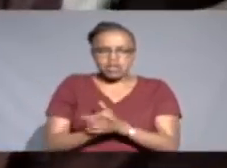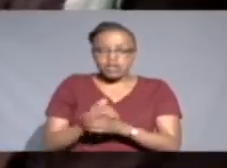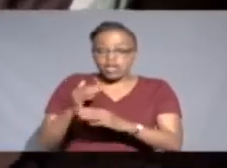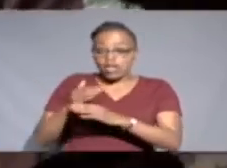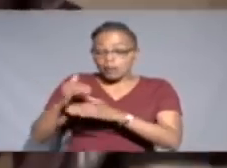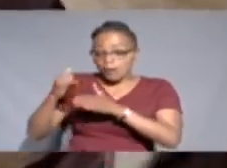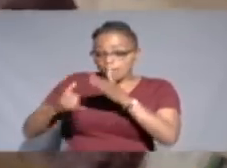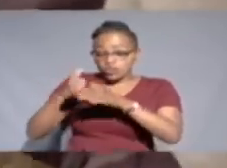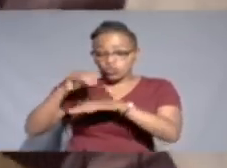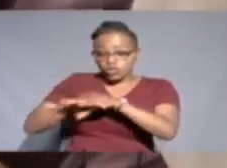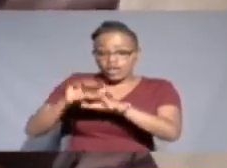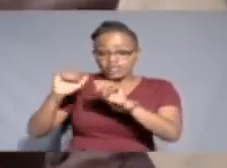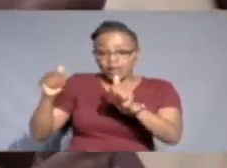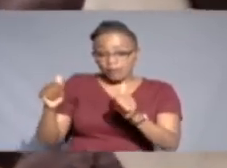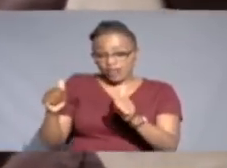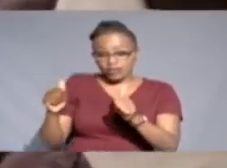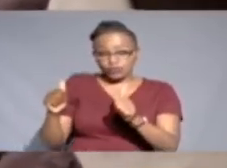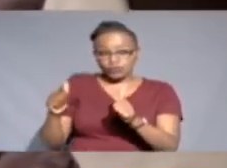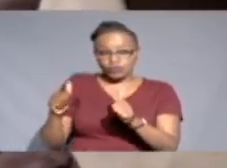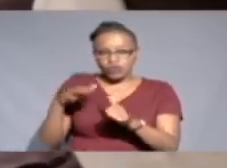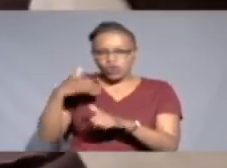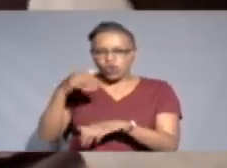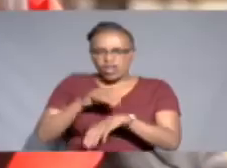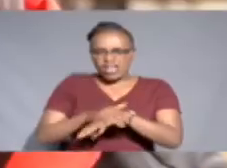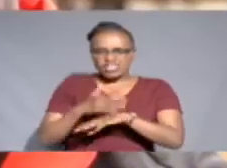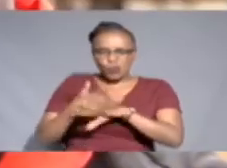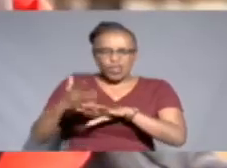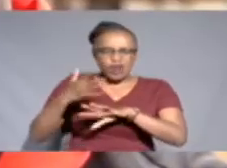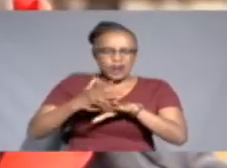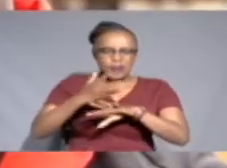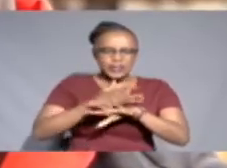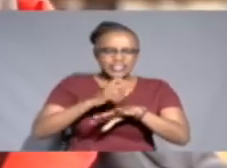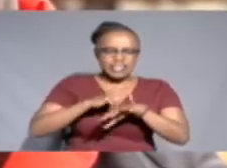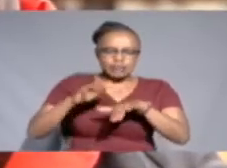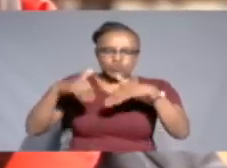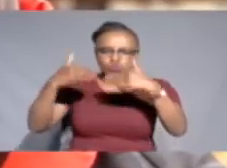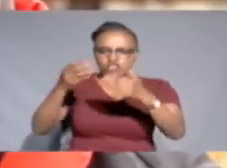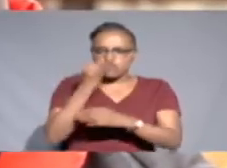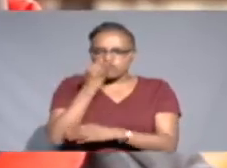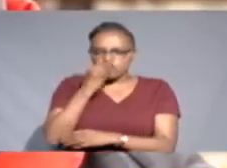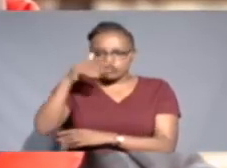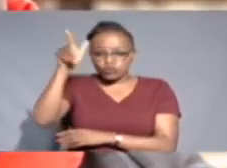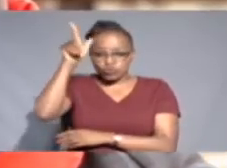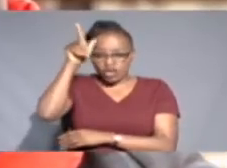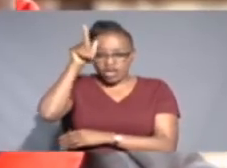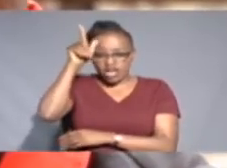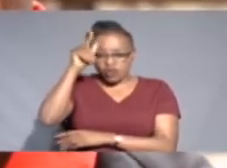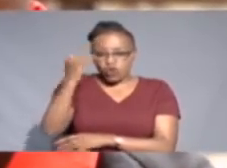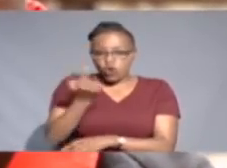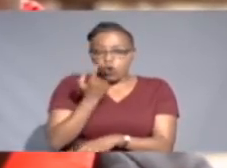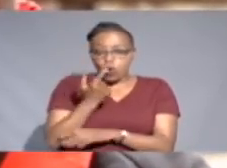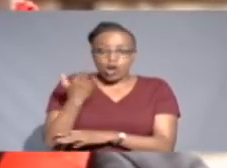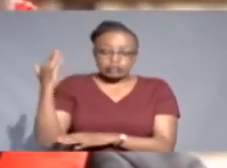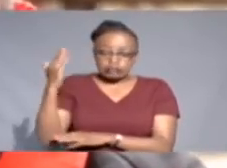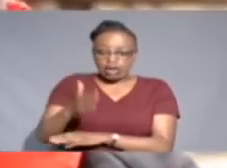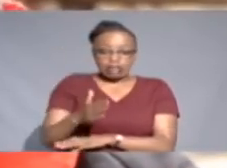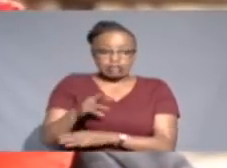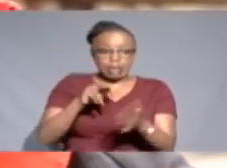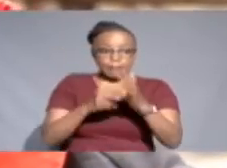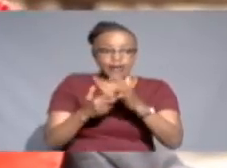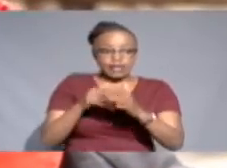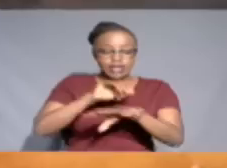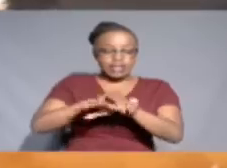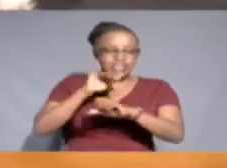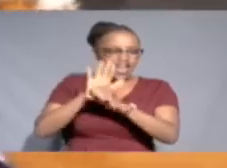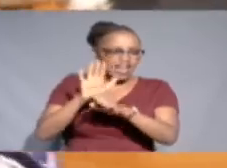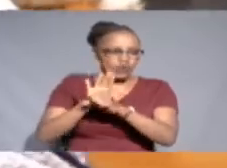machine, I got a lot of waste. When you feed cows with just direct hay, you can get a